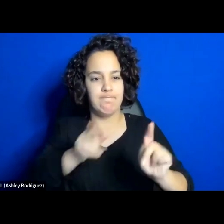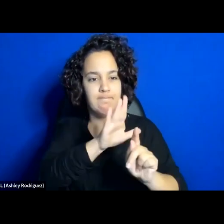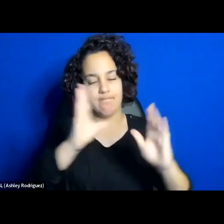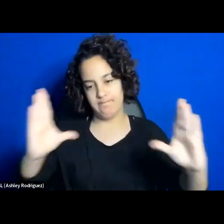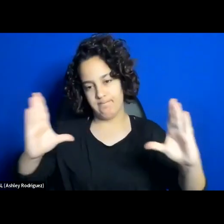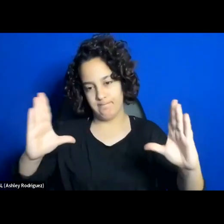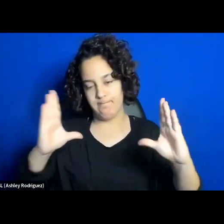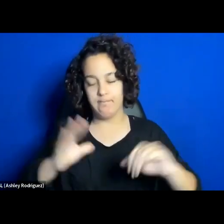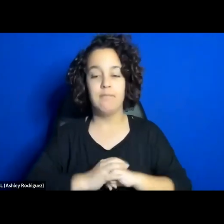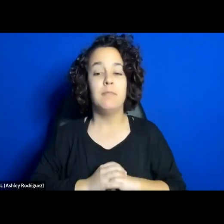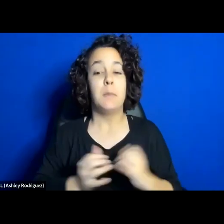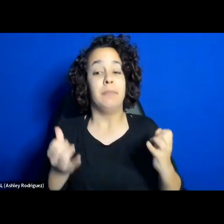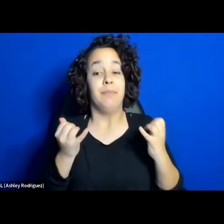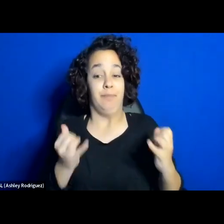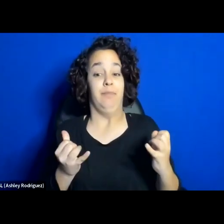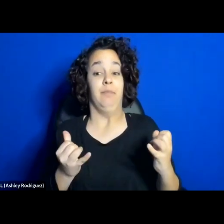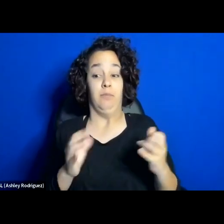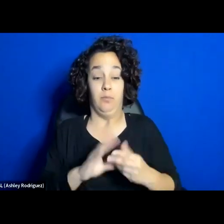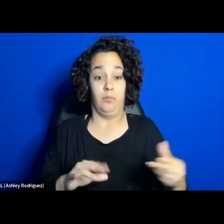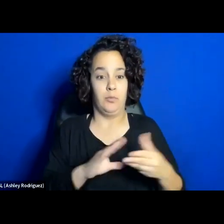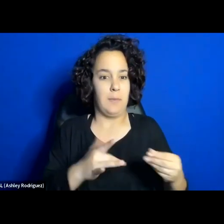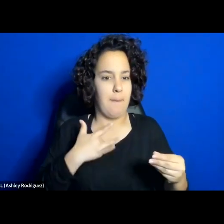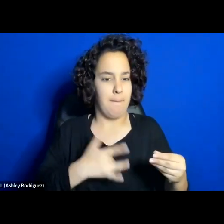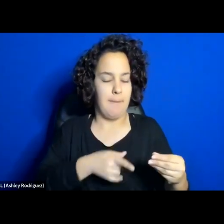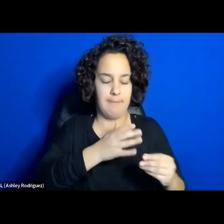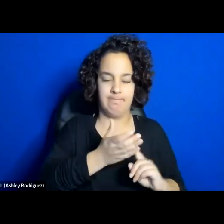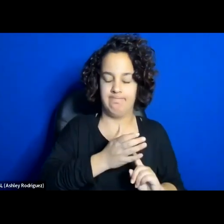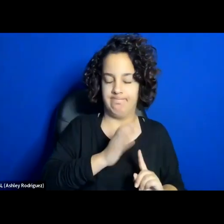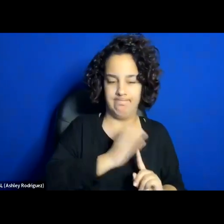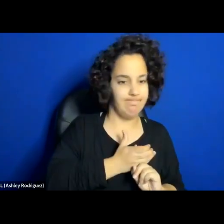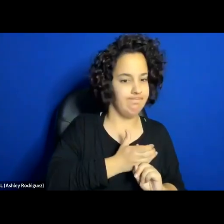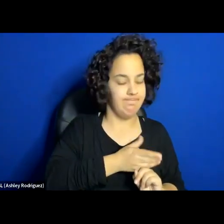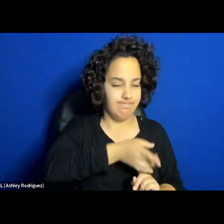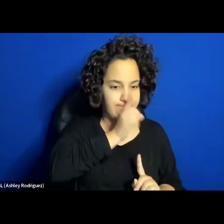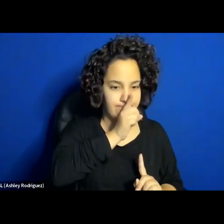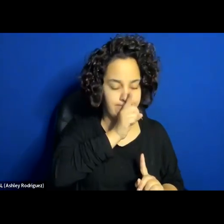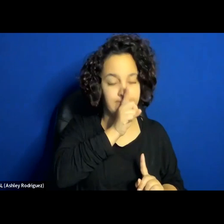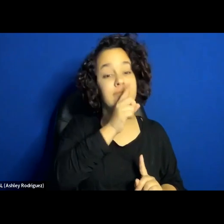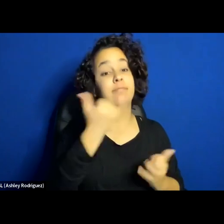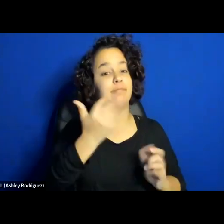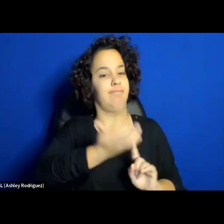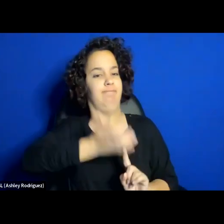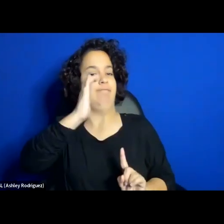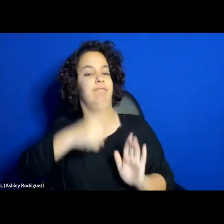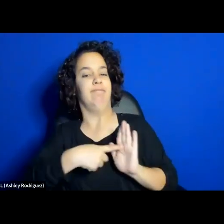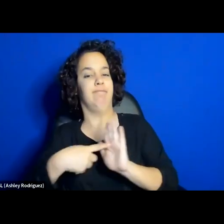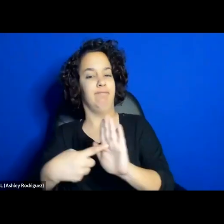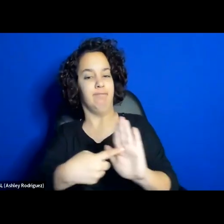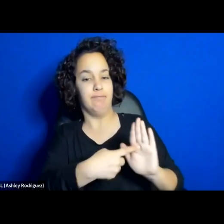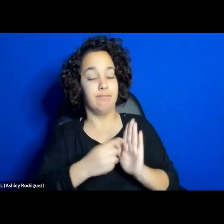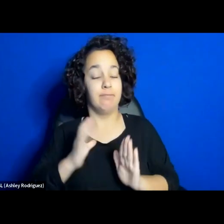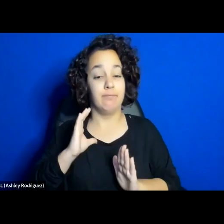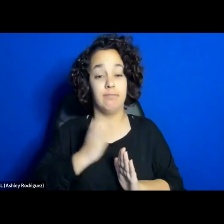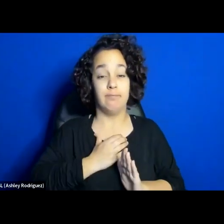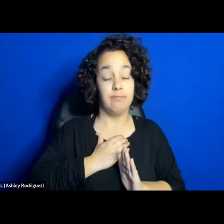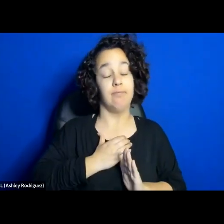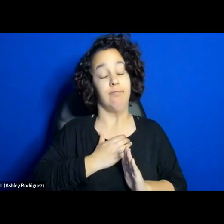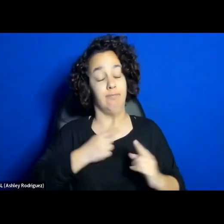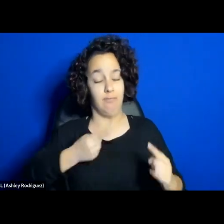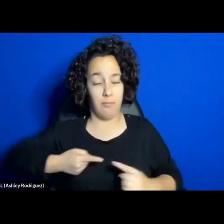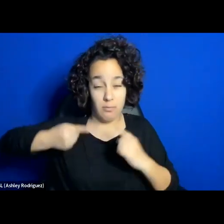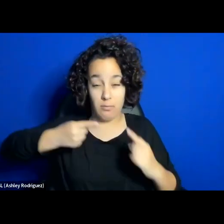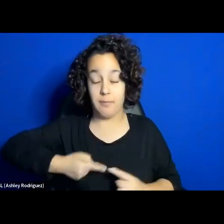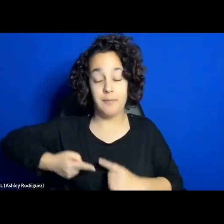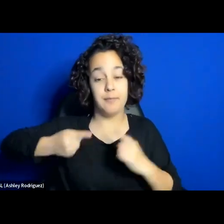untold stories and hardships of Iranian youth value crisis and the struggles of homeless women, refugees,